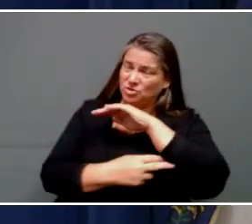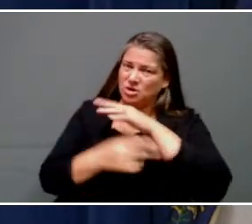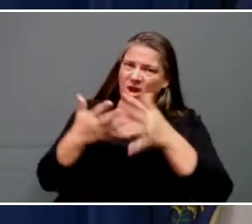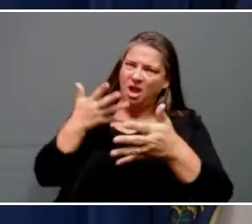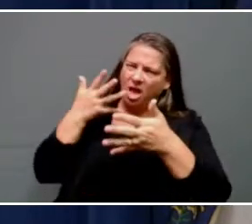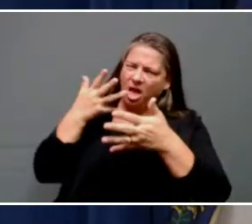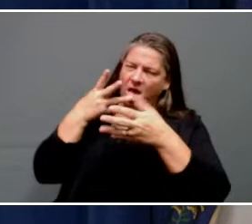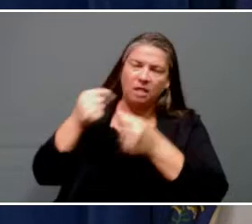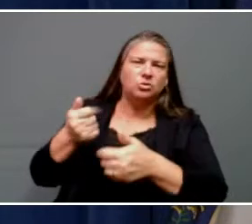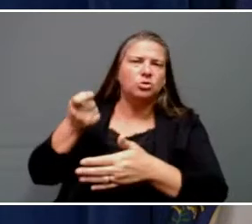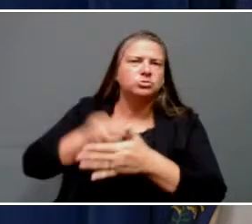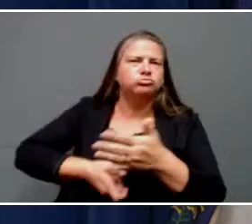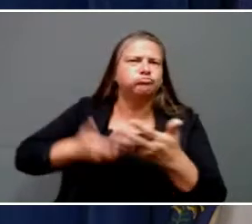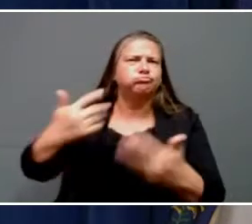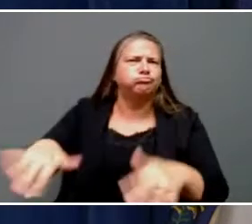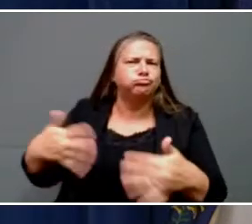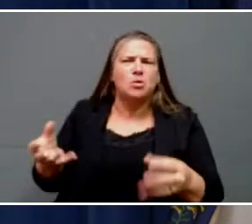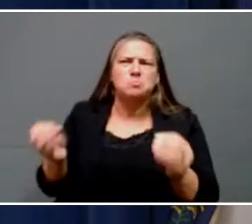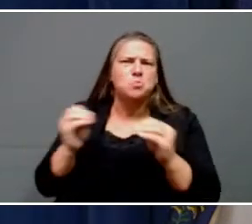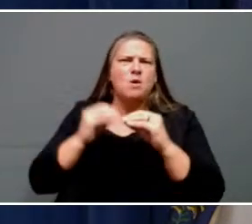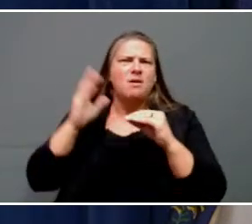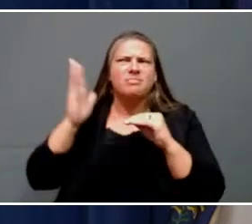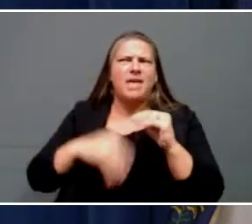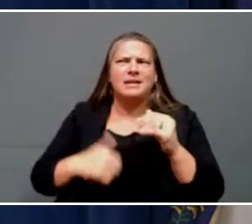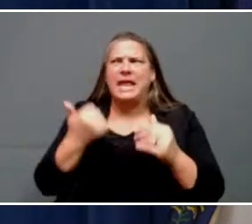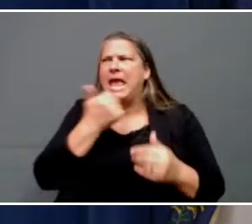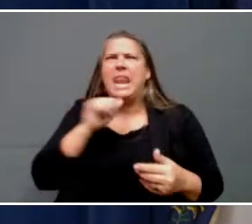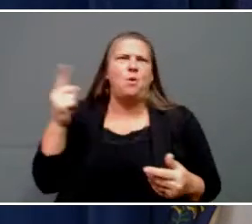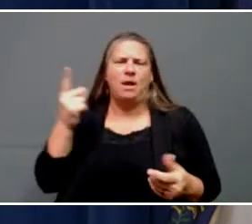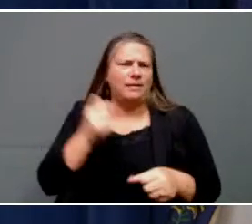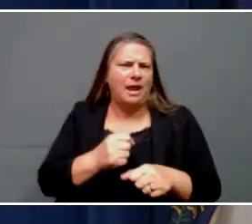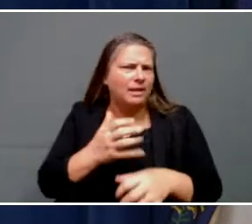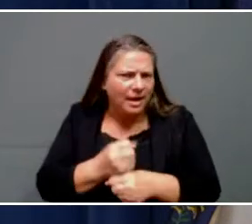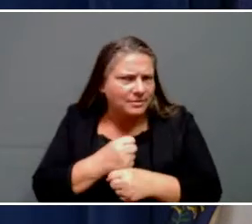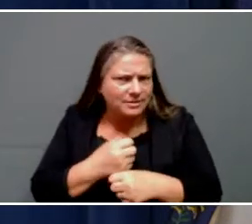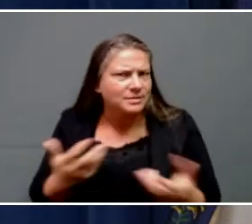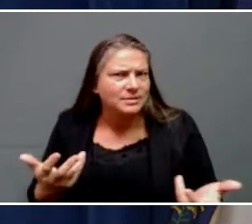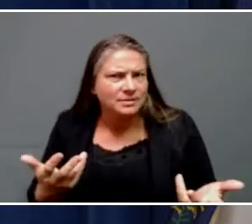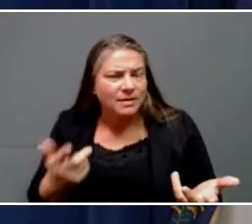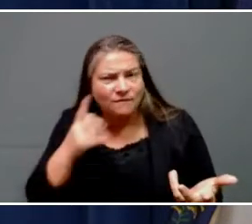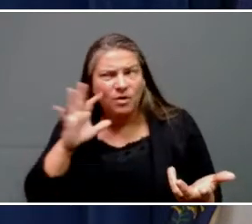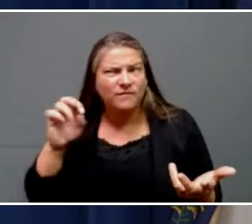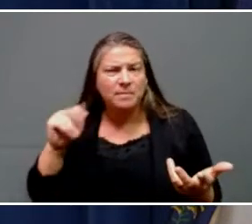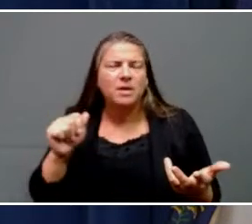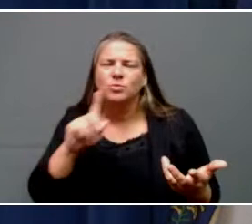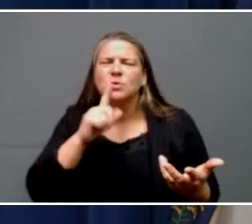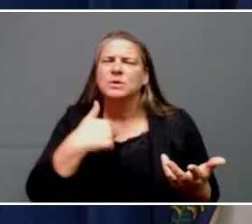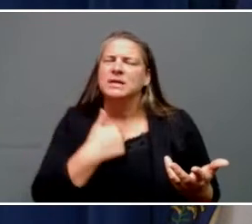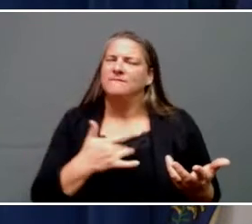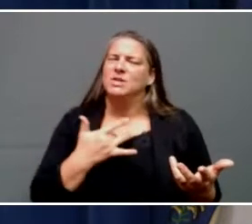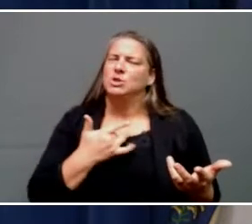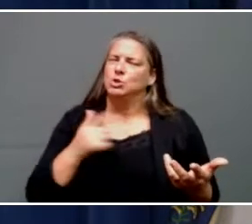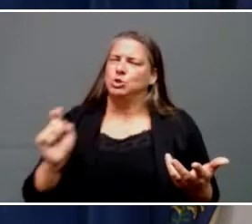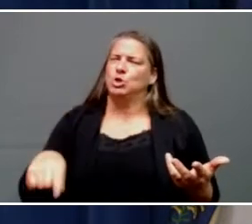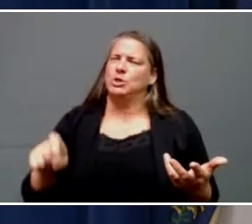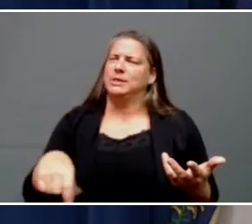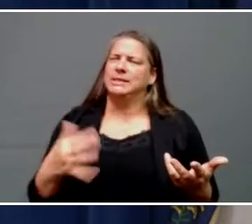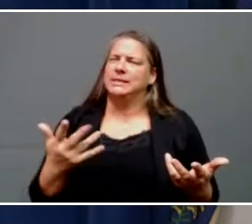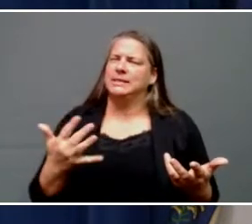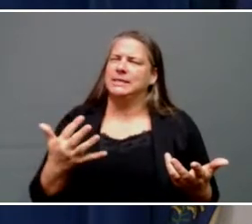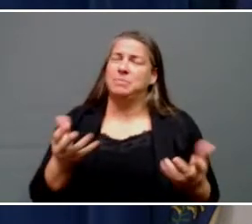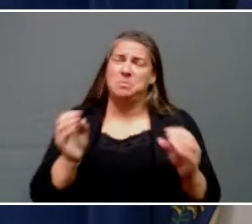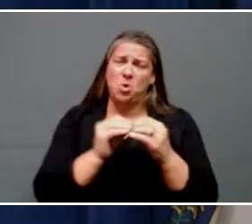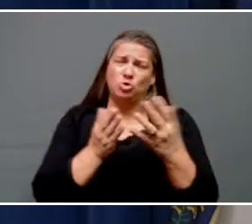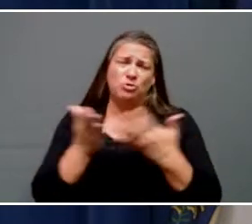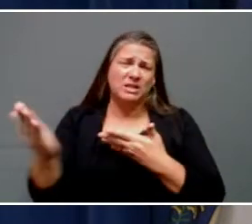total amount that anybody could qualify for under FEMA. And so I think we need to be transparent with people